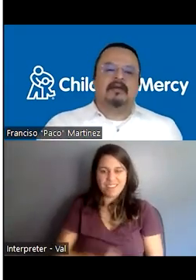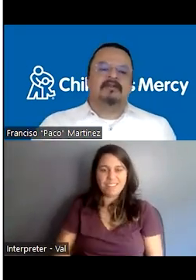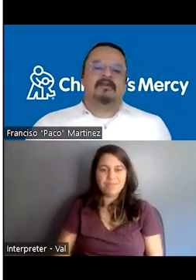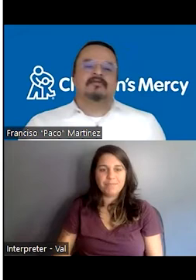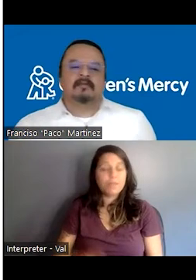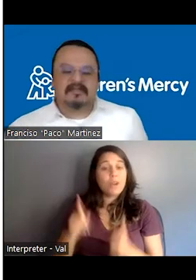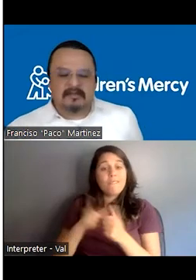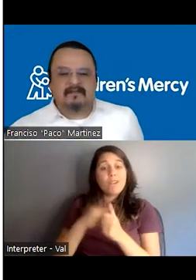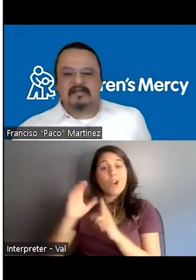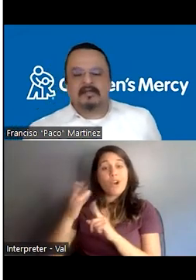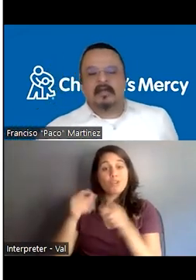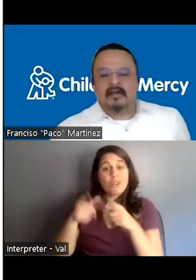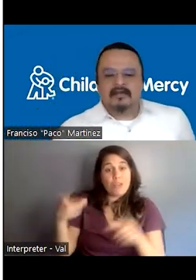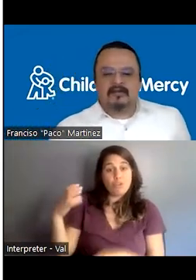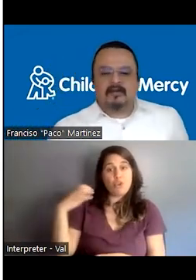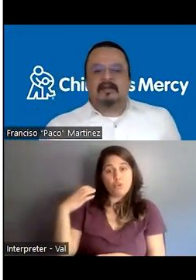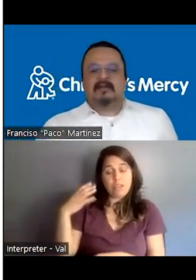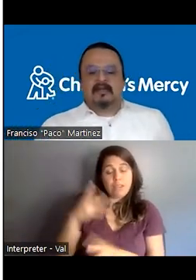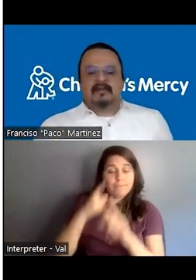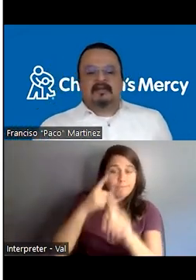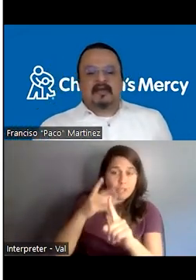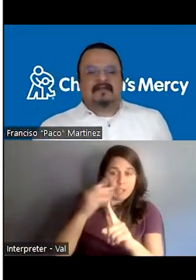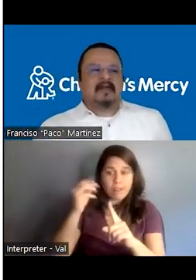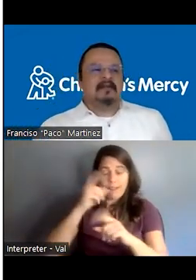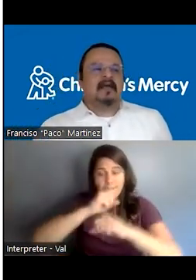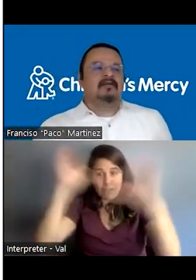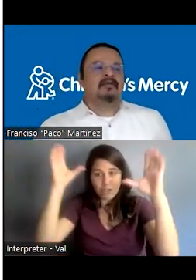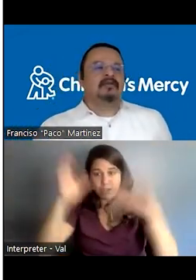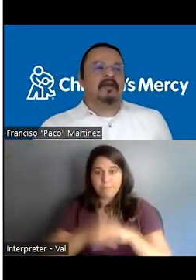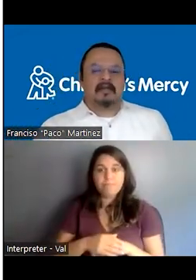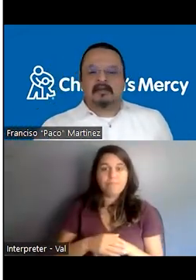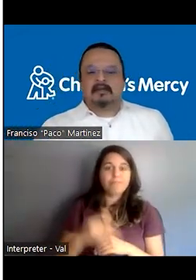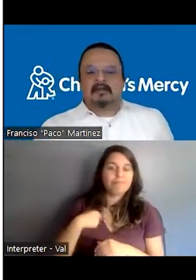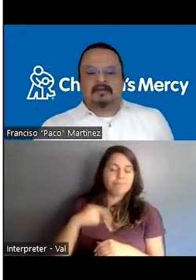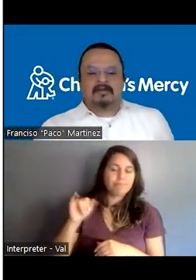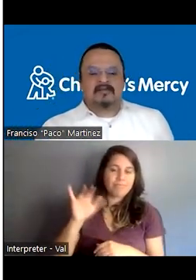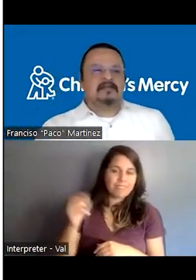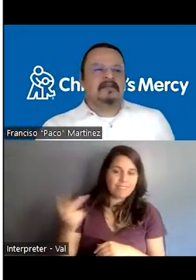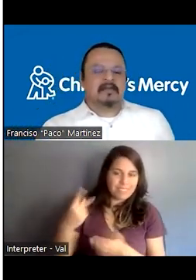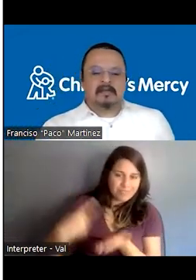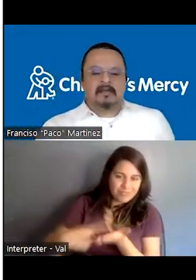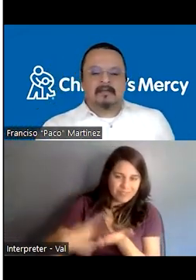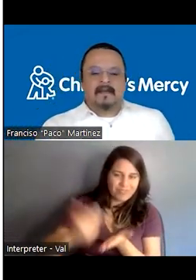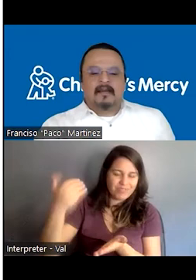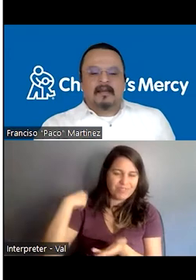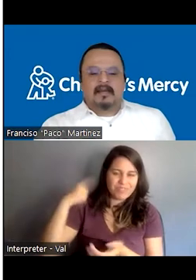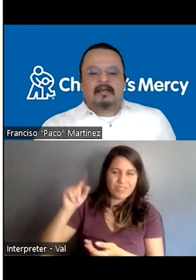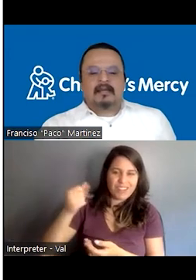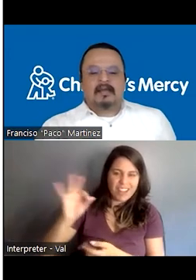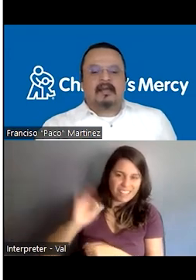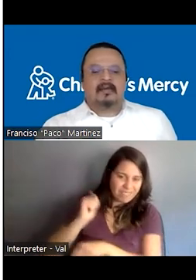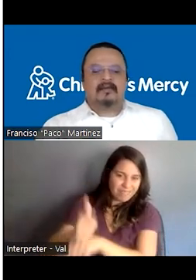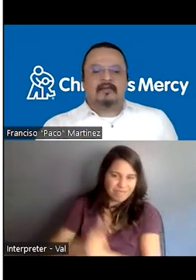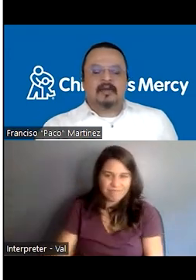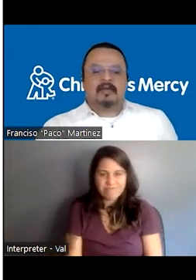cultural language coaching mission and vision. This is something that JC and I sat down to create in 2019. And,